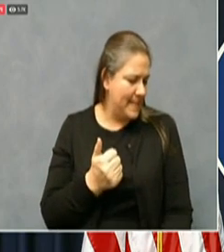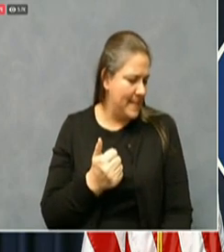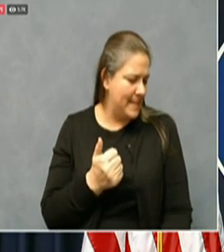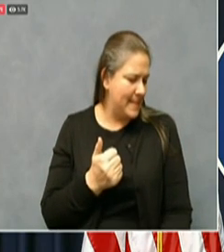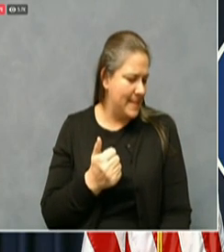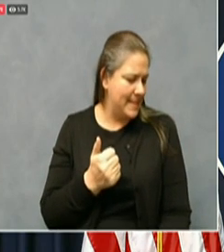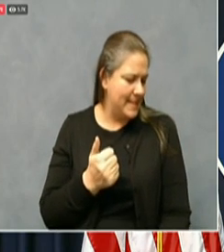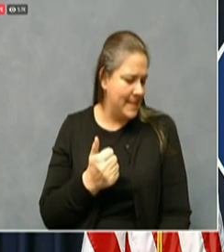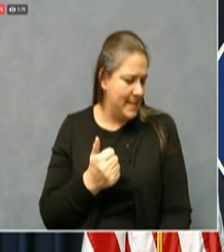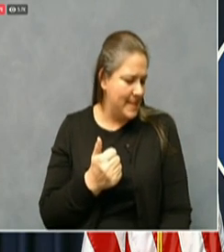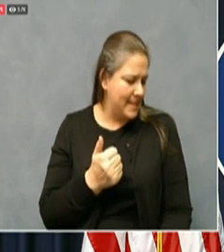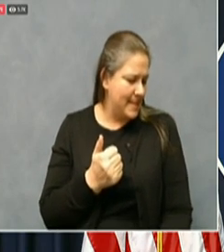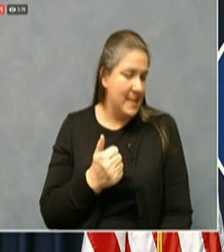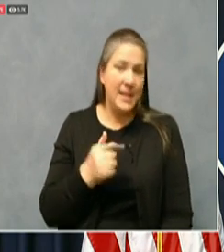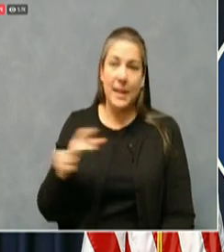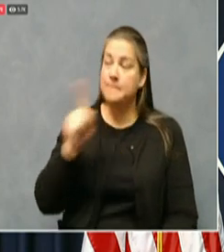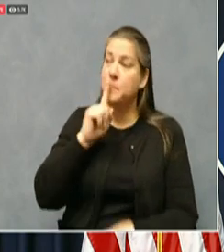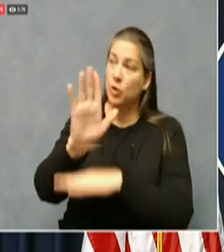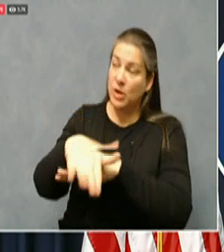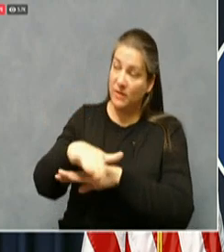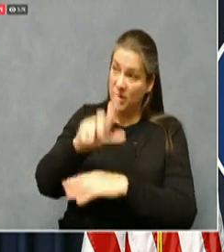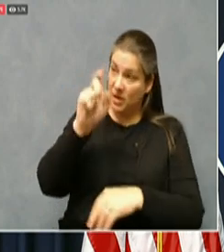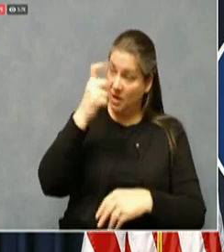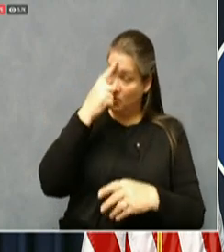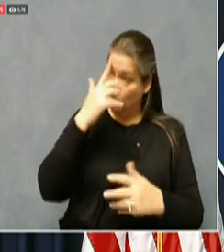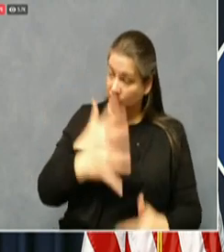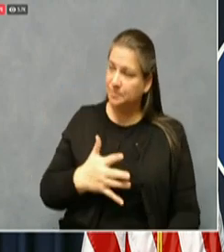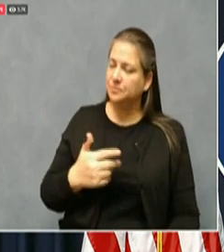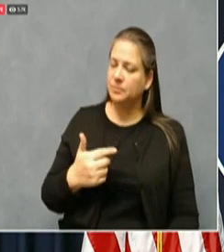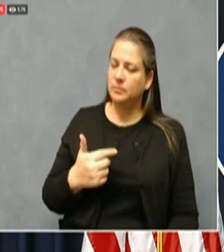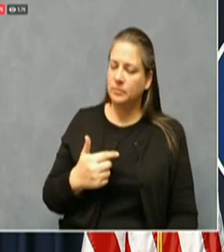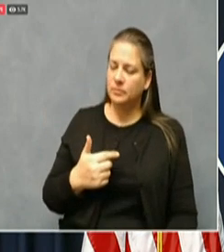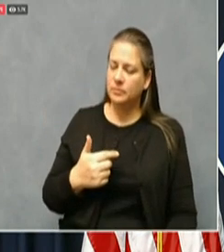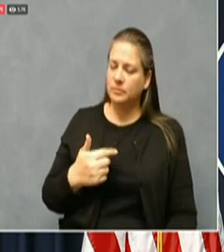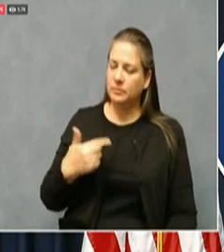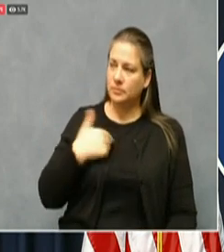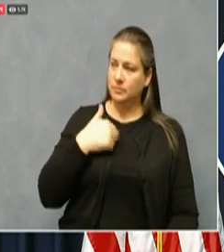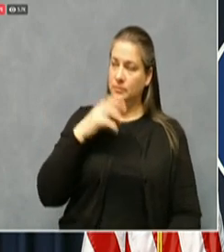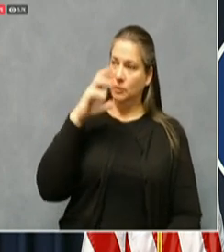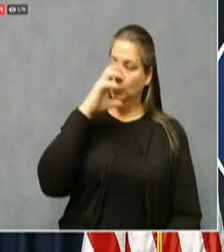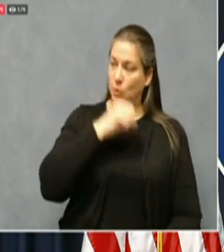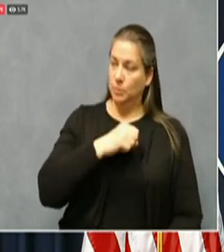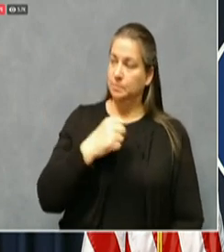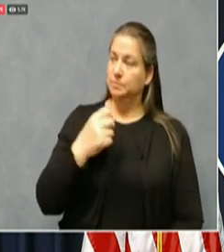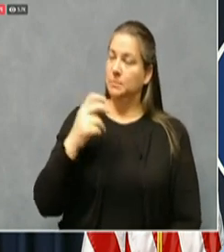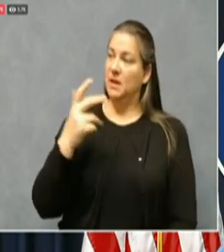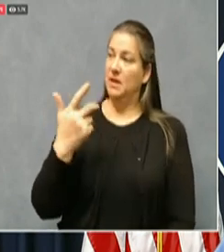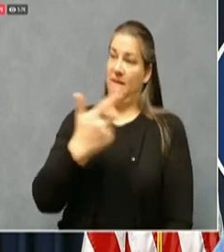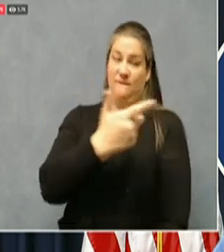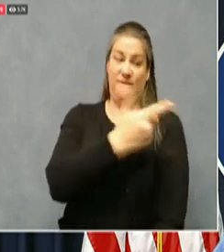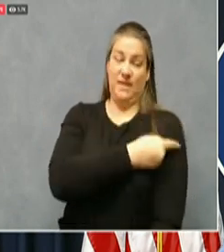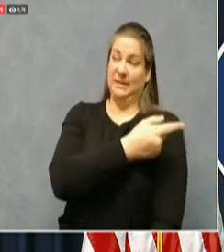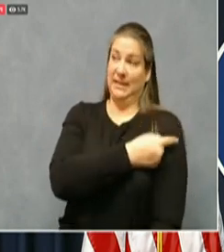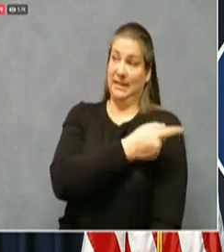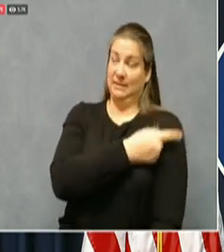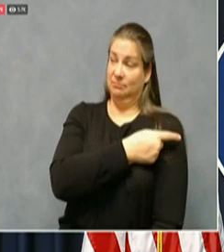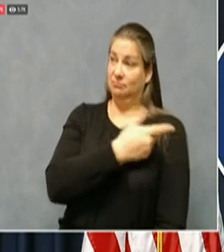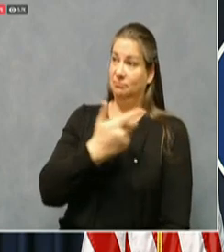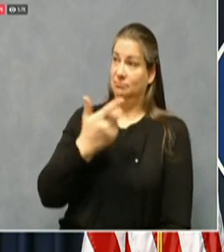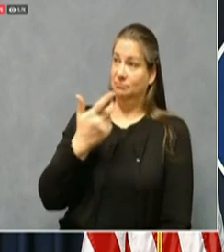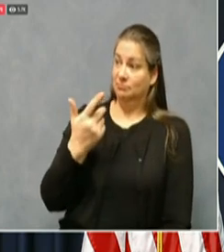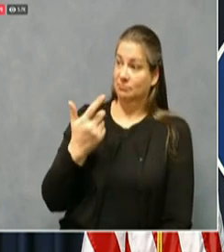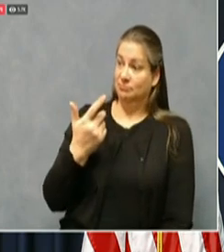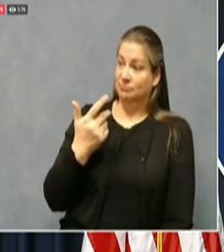Good afternoon, Governor. I will assume that the dry run for vaccine delivery went well from what you're saying today.